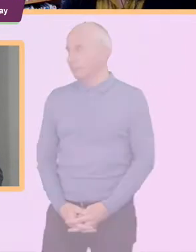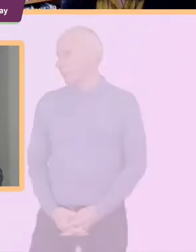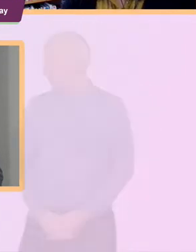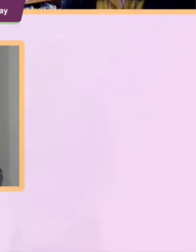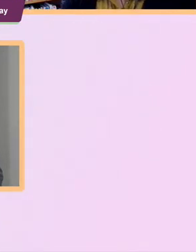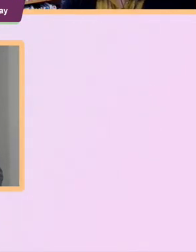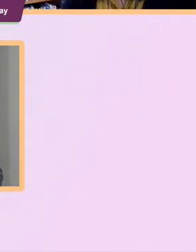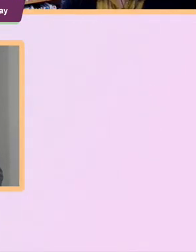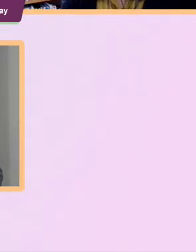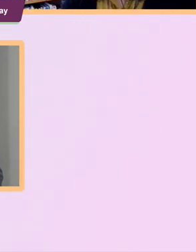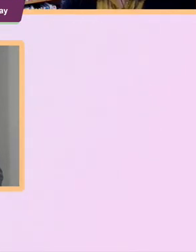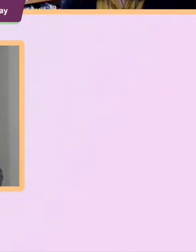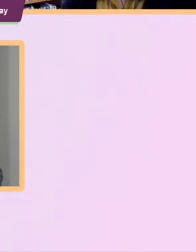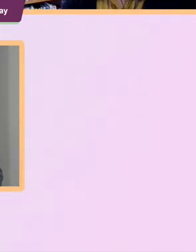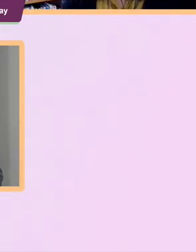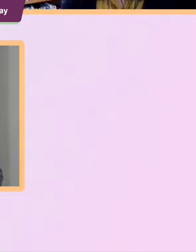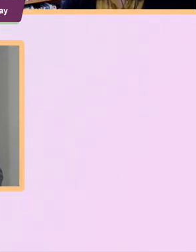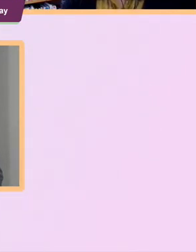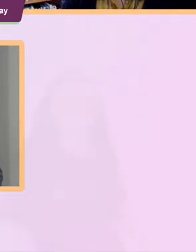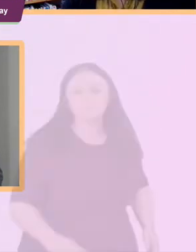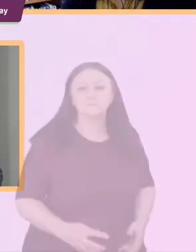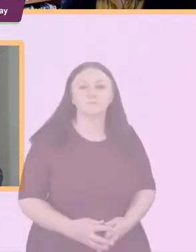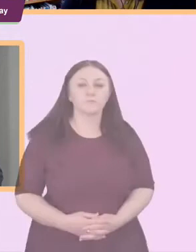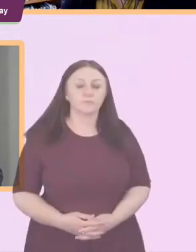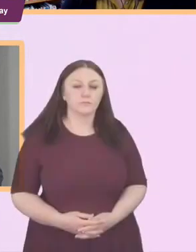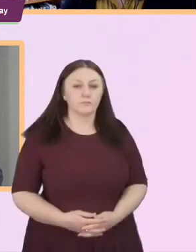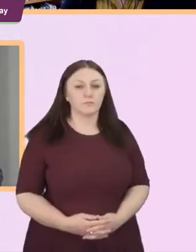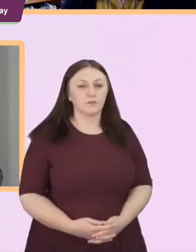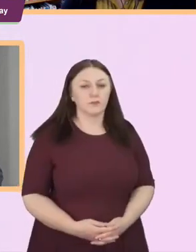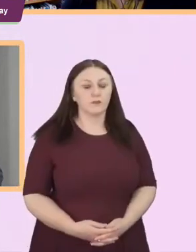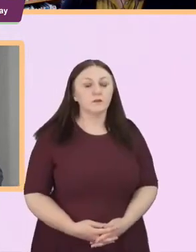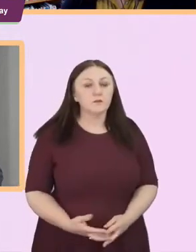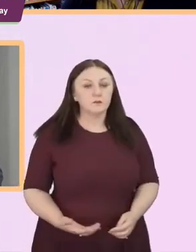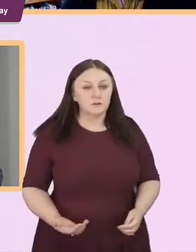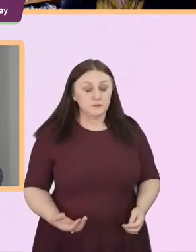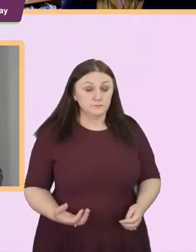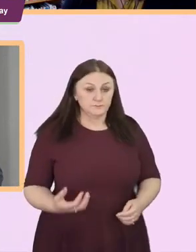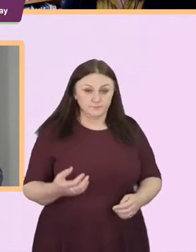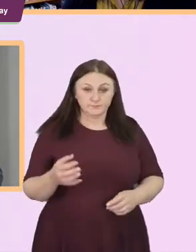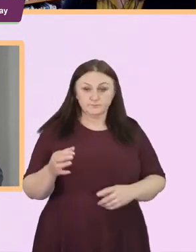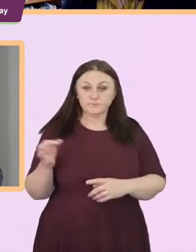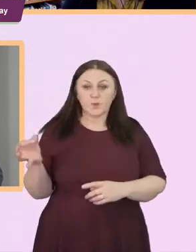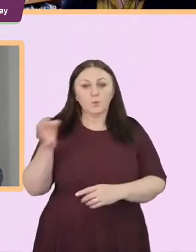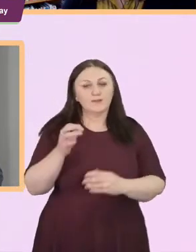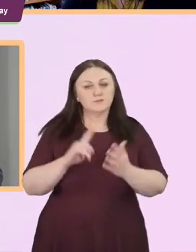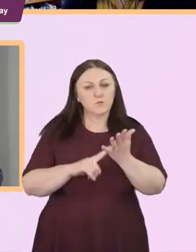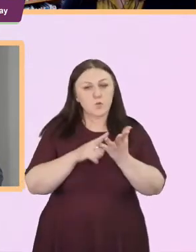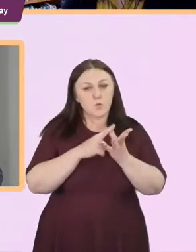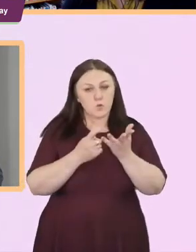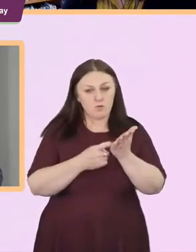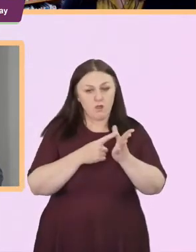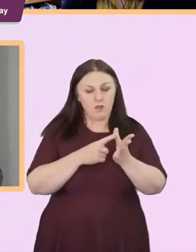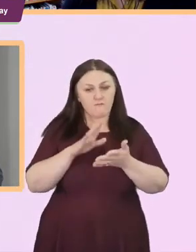a question for you now Laura um from Colin McCulloch